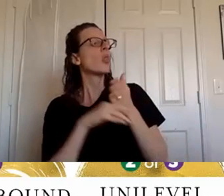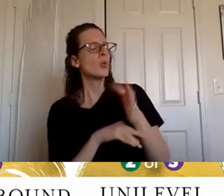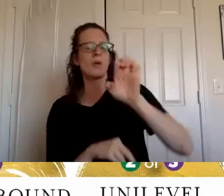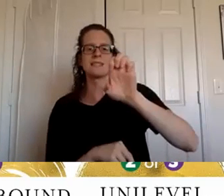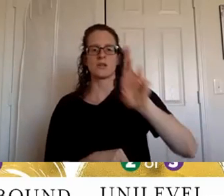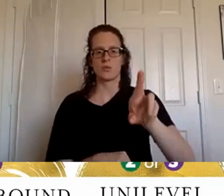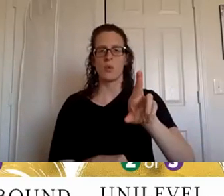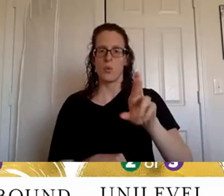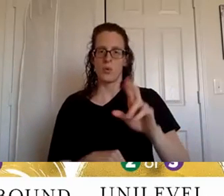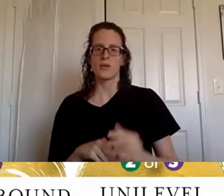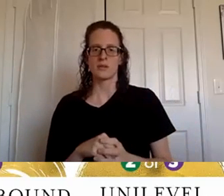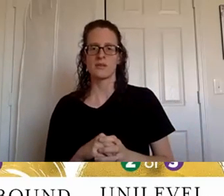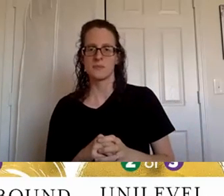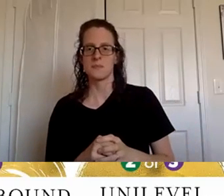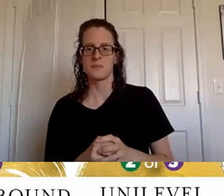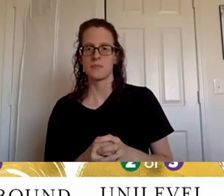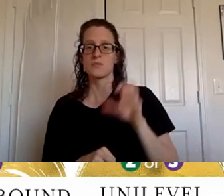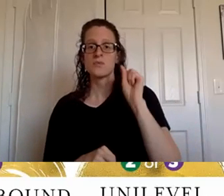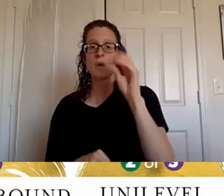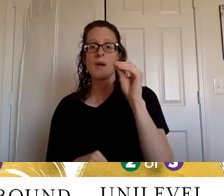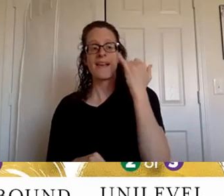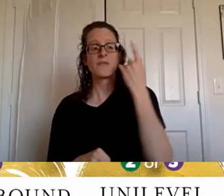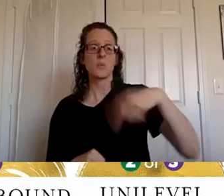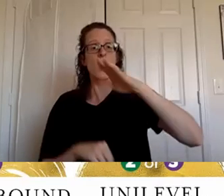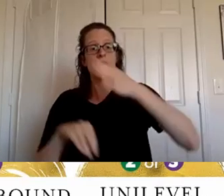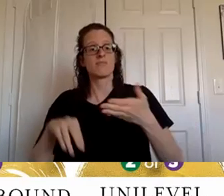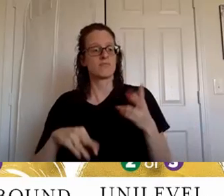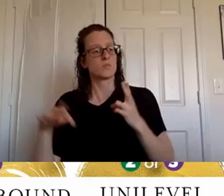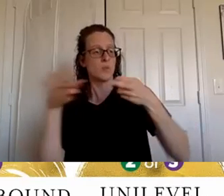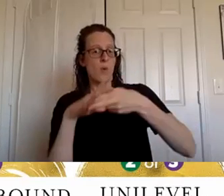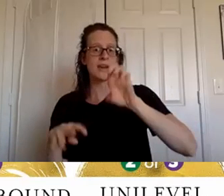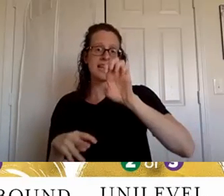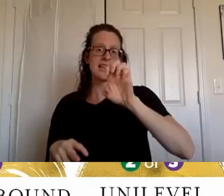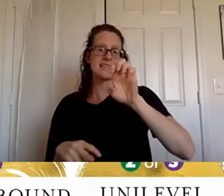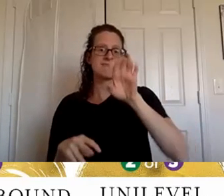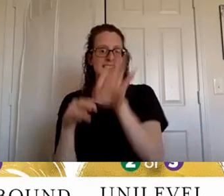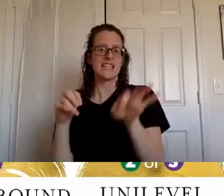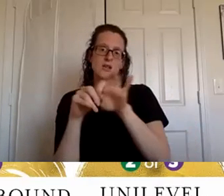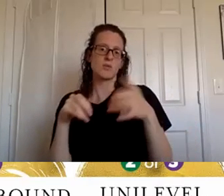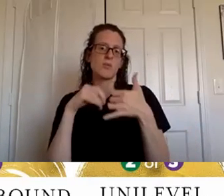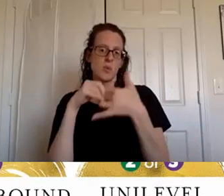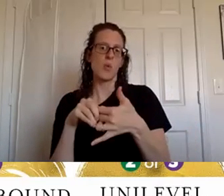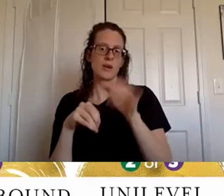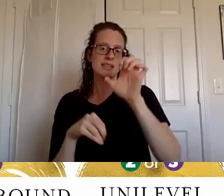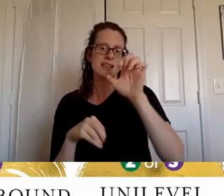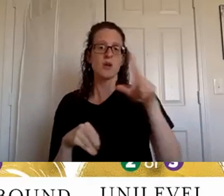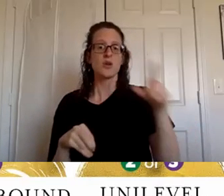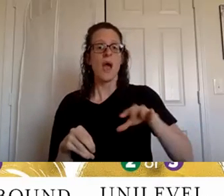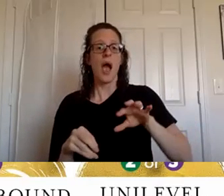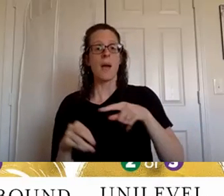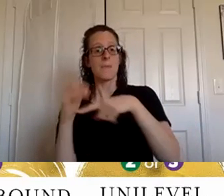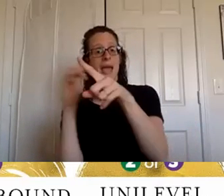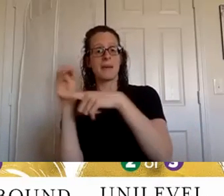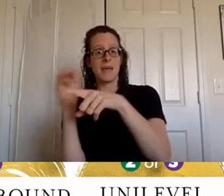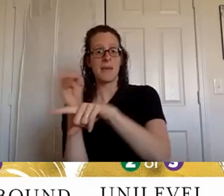if you are on essential rewards and you're ordering that 100 pv through that every month you've met